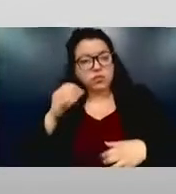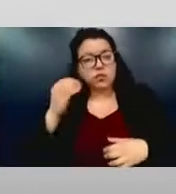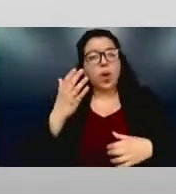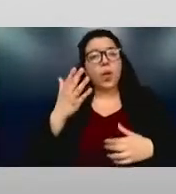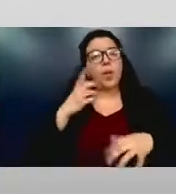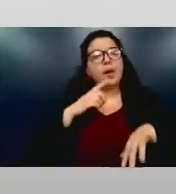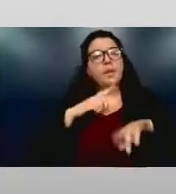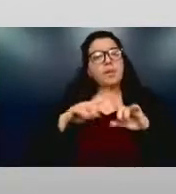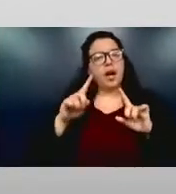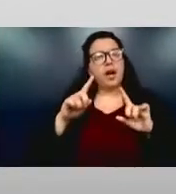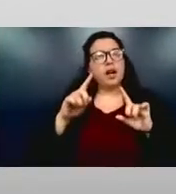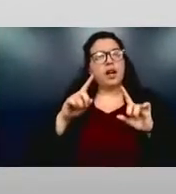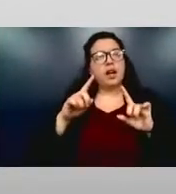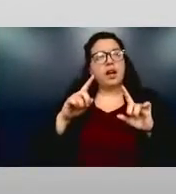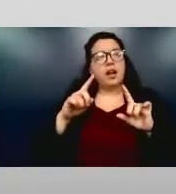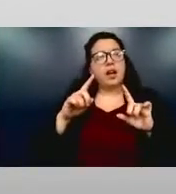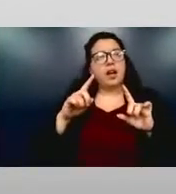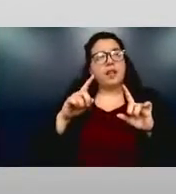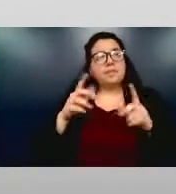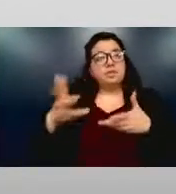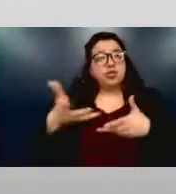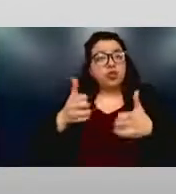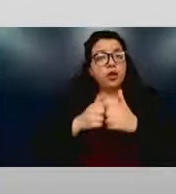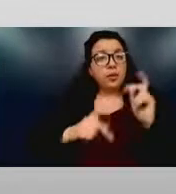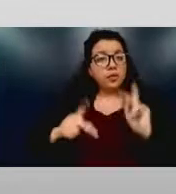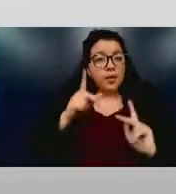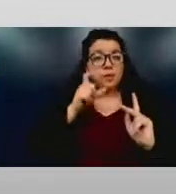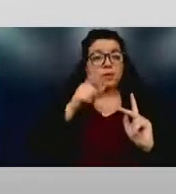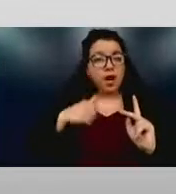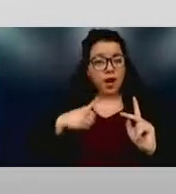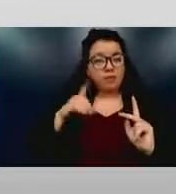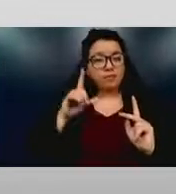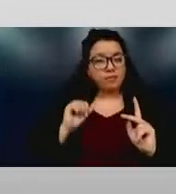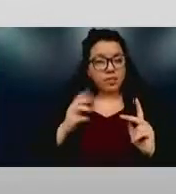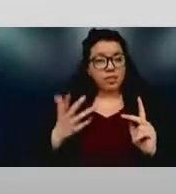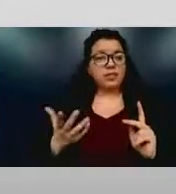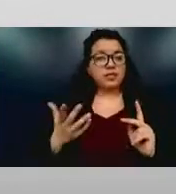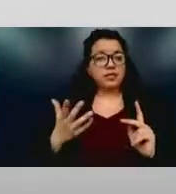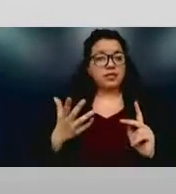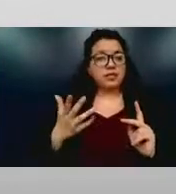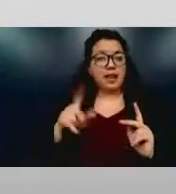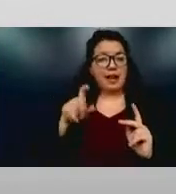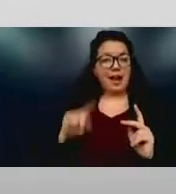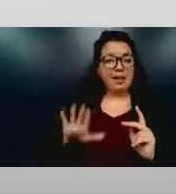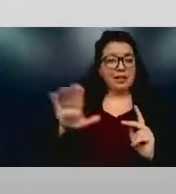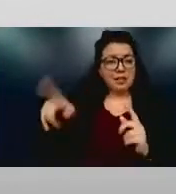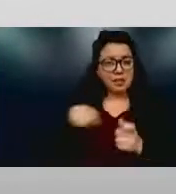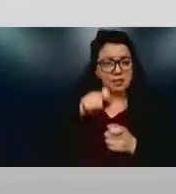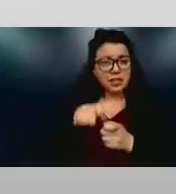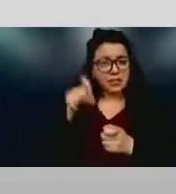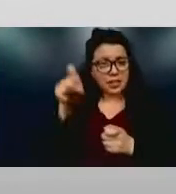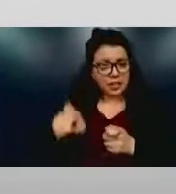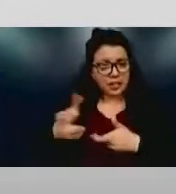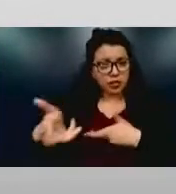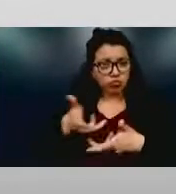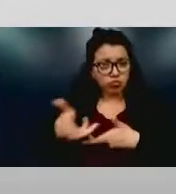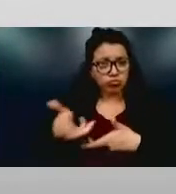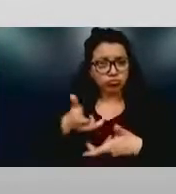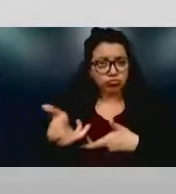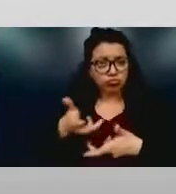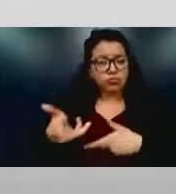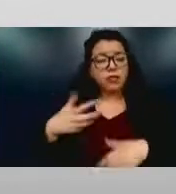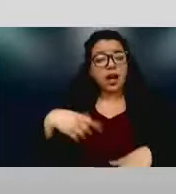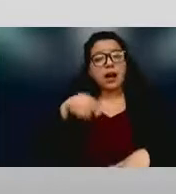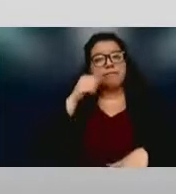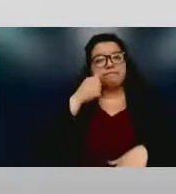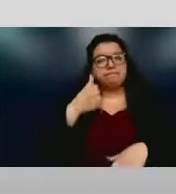people with, you know, with disabilities, talk to them about what they might need in a specific situation working with a person with a disability. I read a